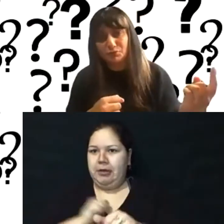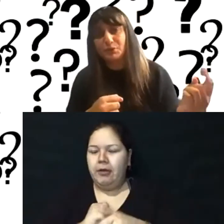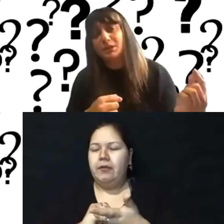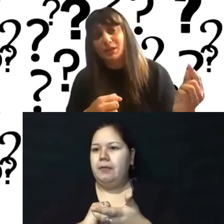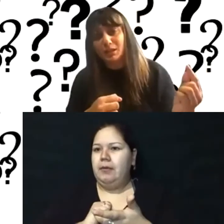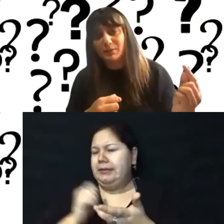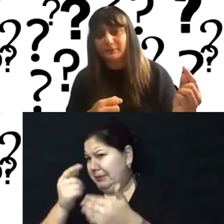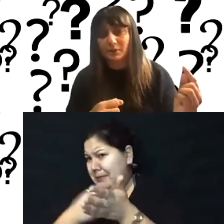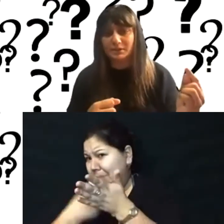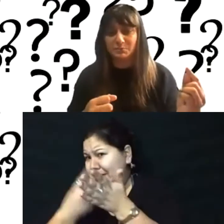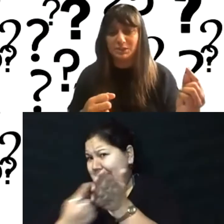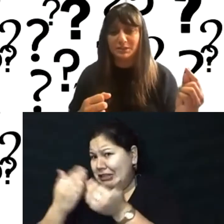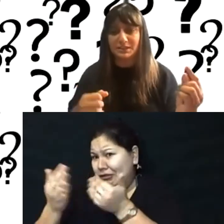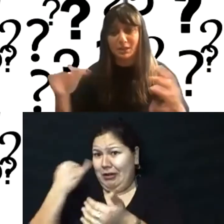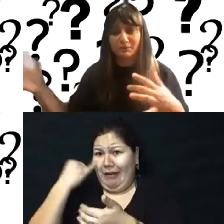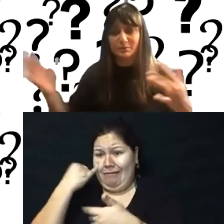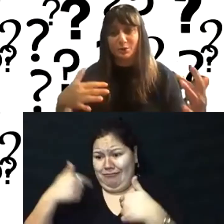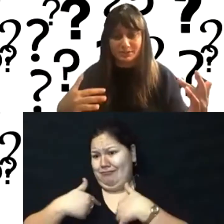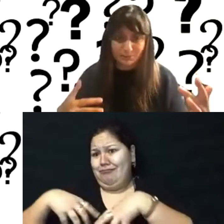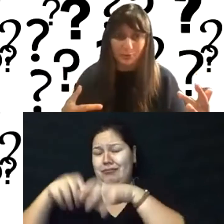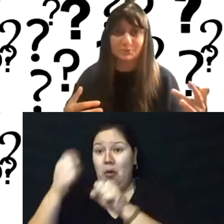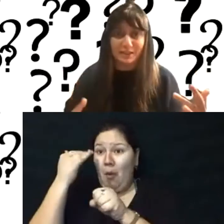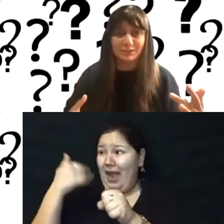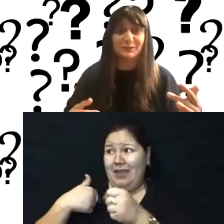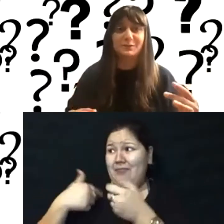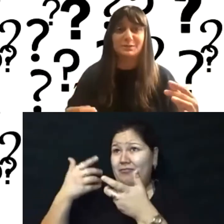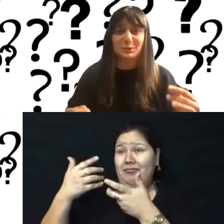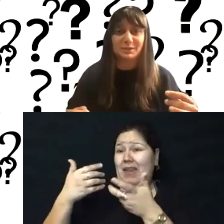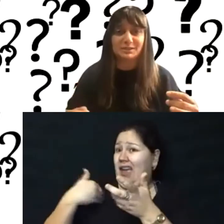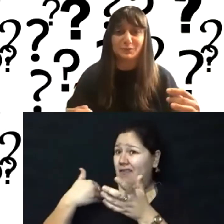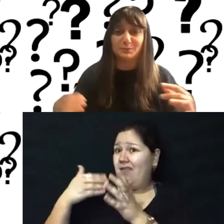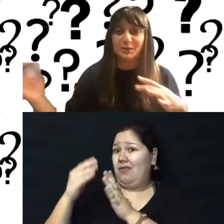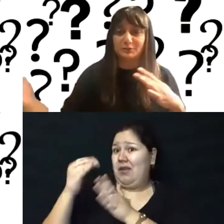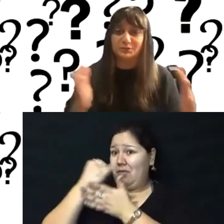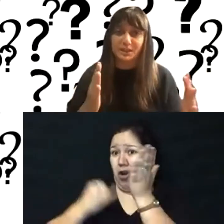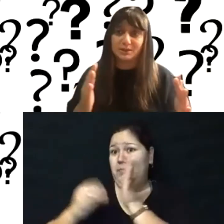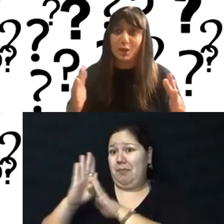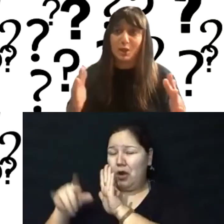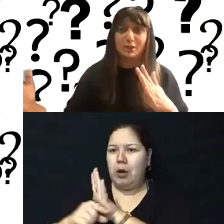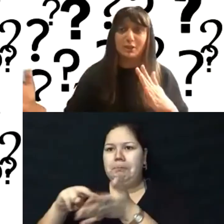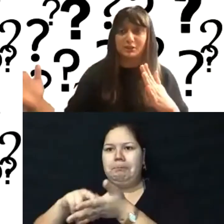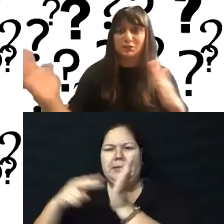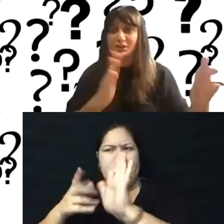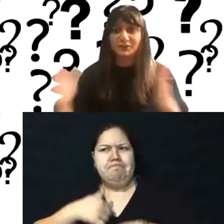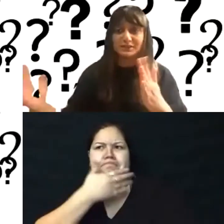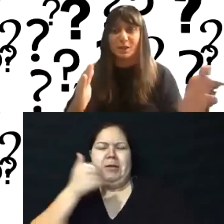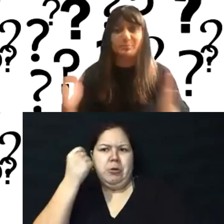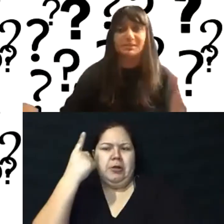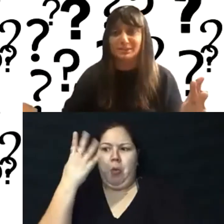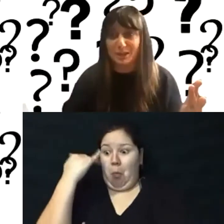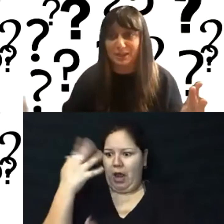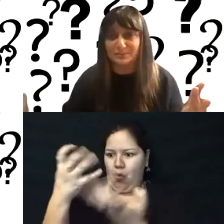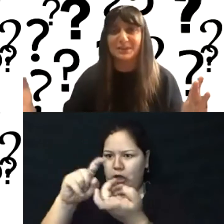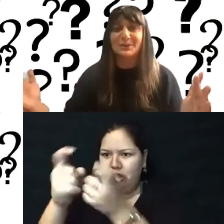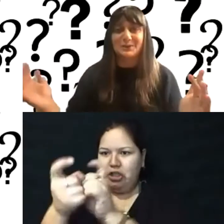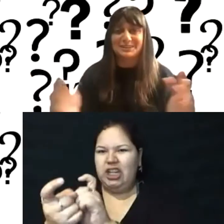to do, um, I find because I come from an arts perspective, it's a little bit easier for me to understand why you want to change this copy